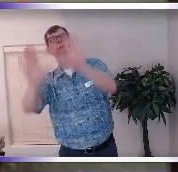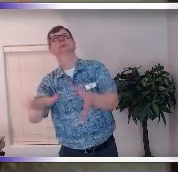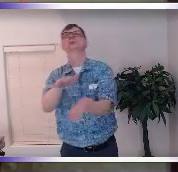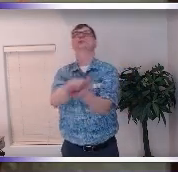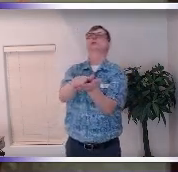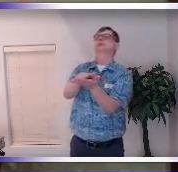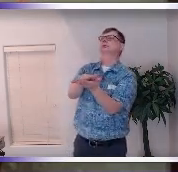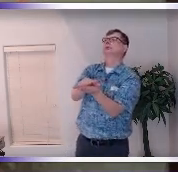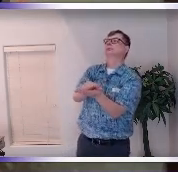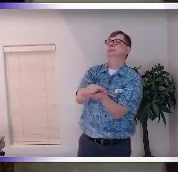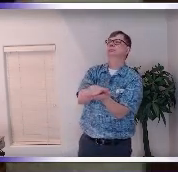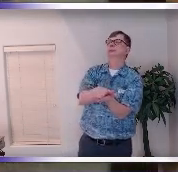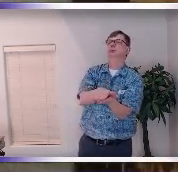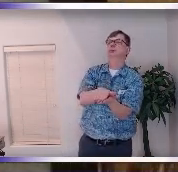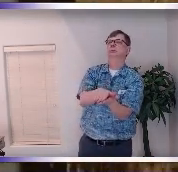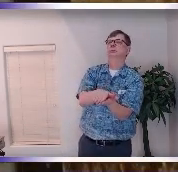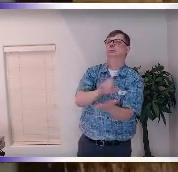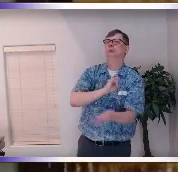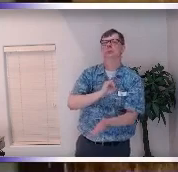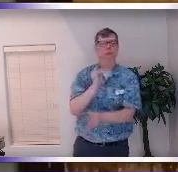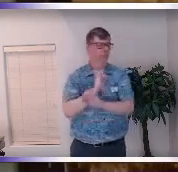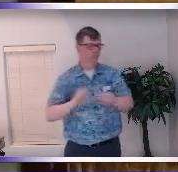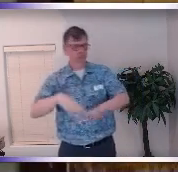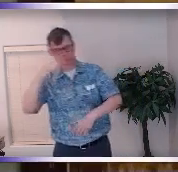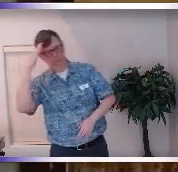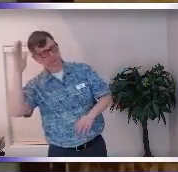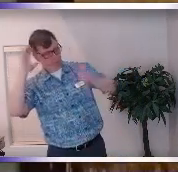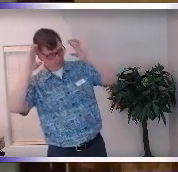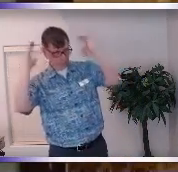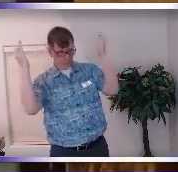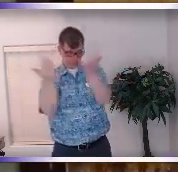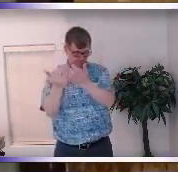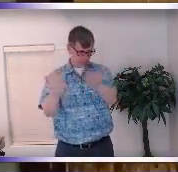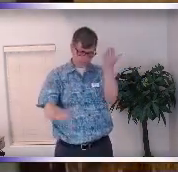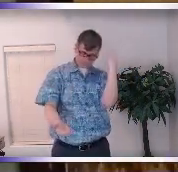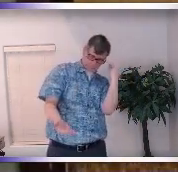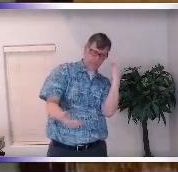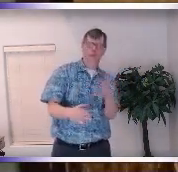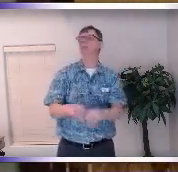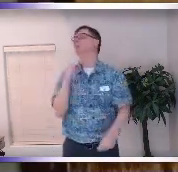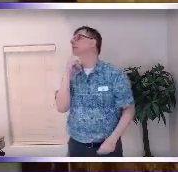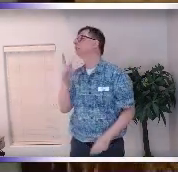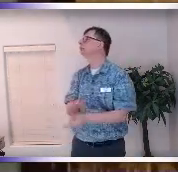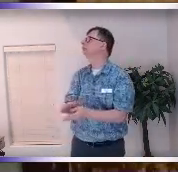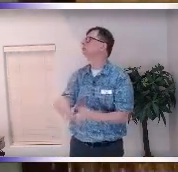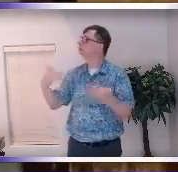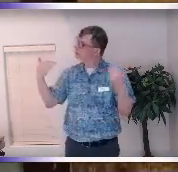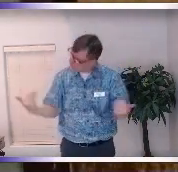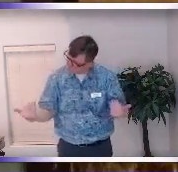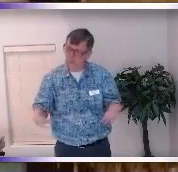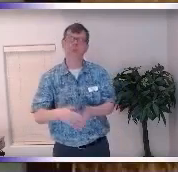class the study of Ernest Holmes and I didn't really know what consciousness was and so the whole class every Tuesday I'd go and I go but what is